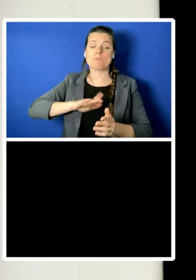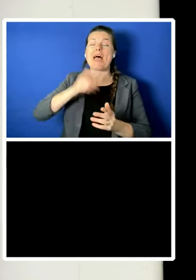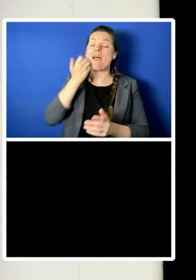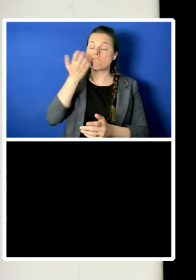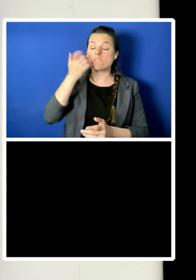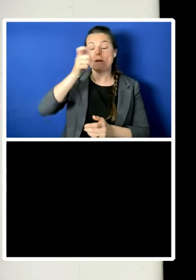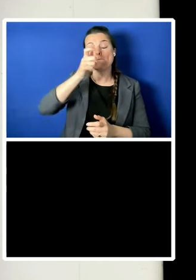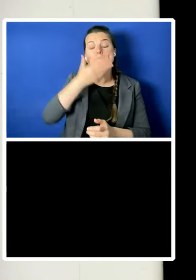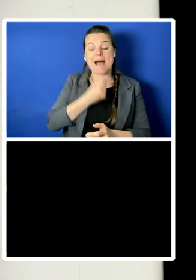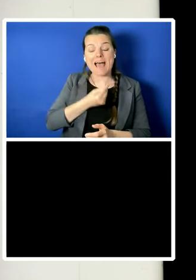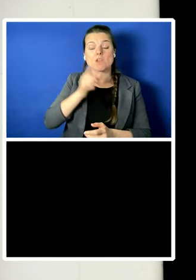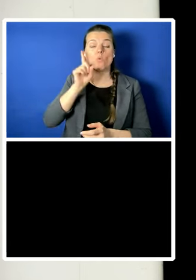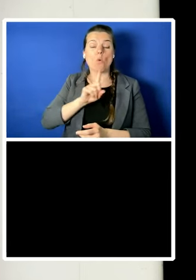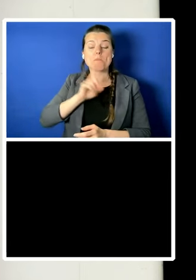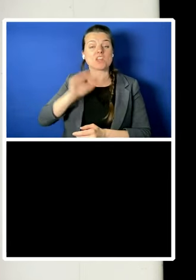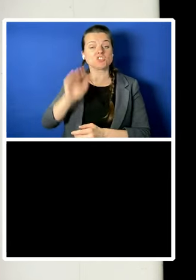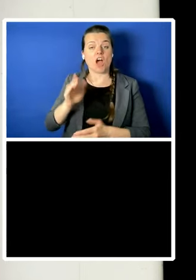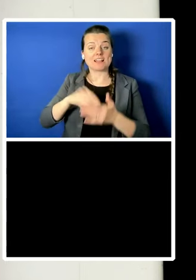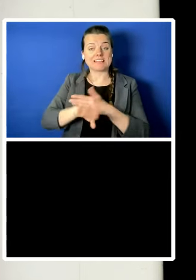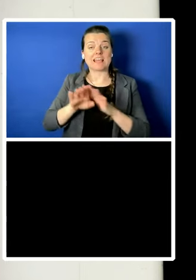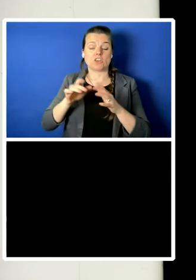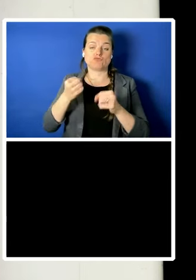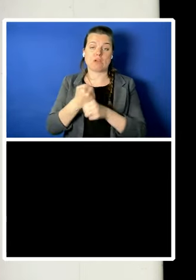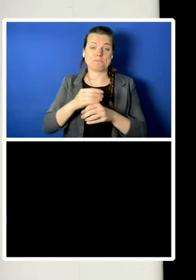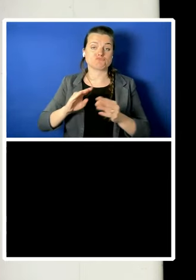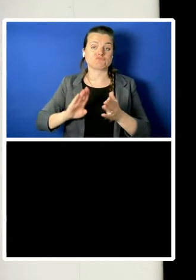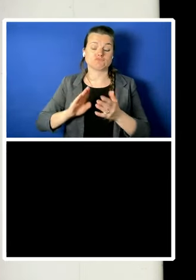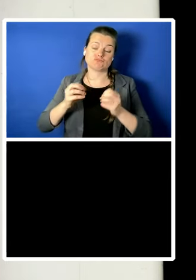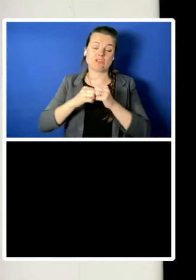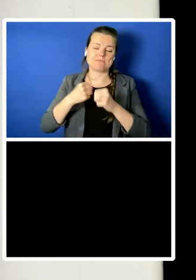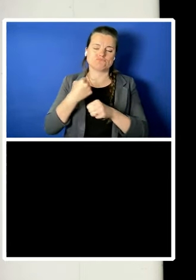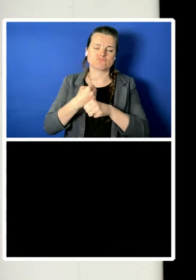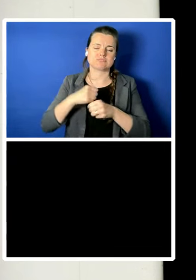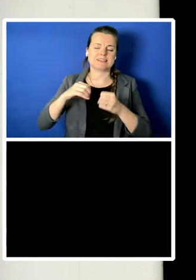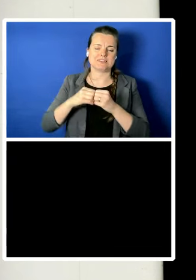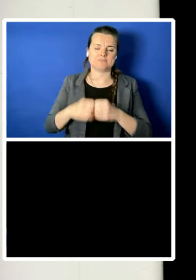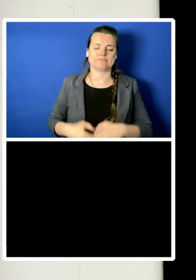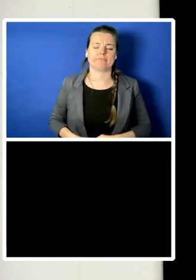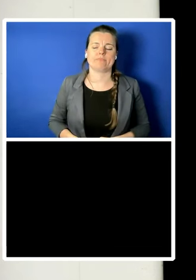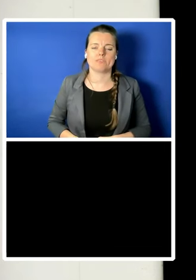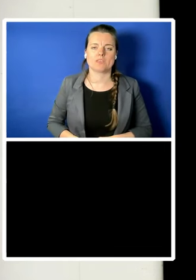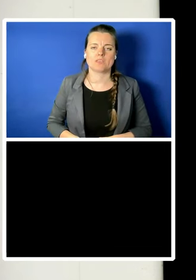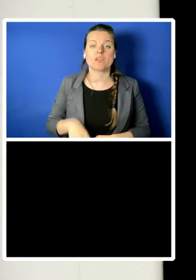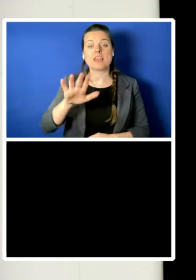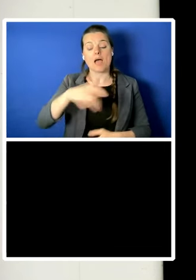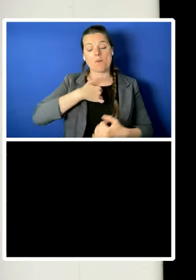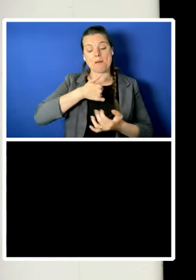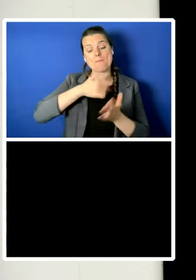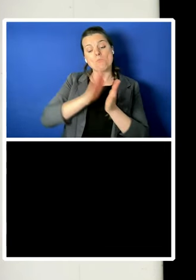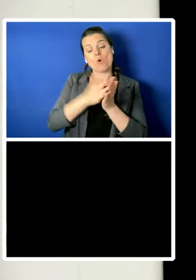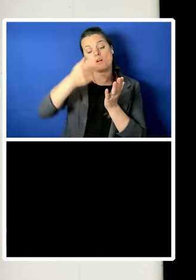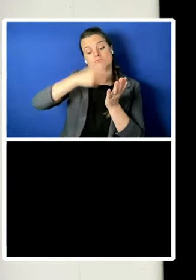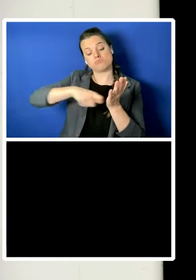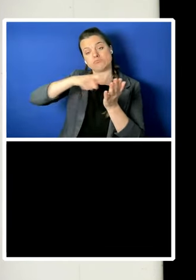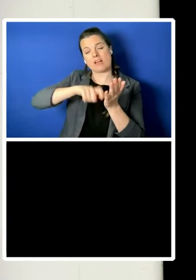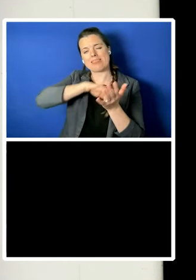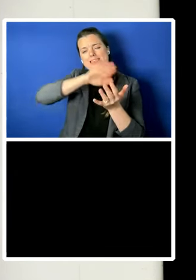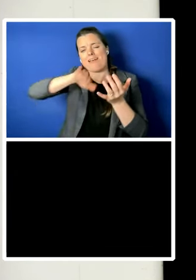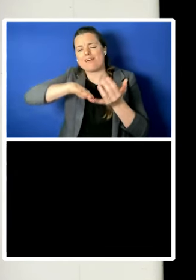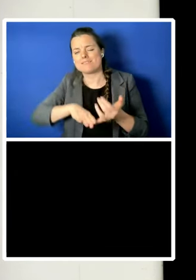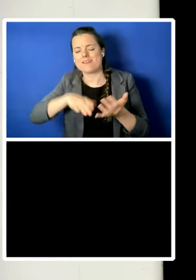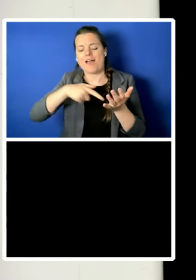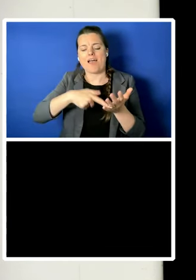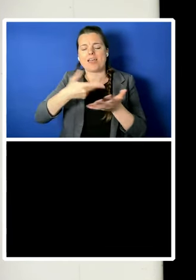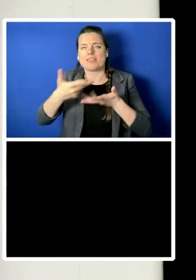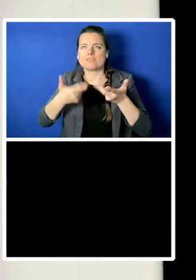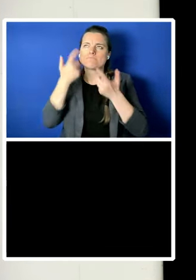By contrast, in the latter part of my book, I discuss what the practical realisation of protection might look like